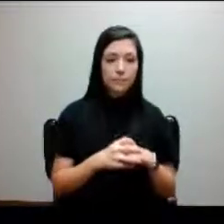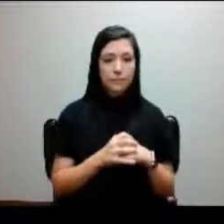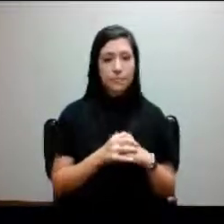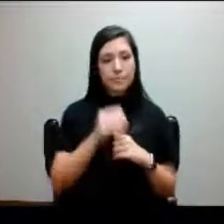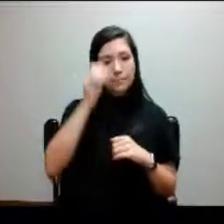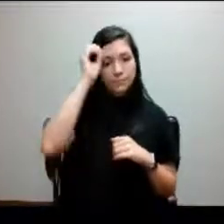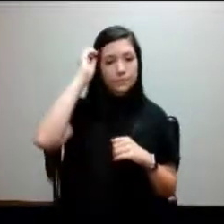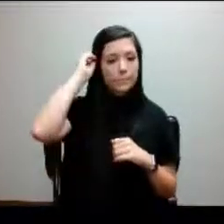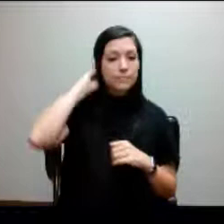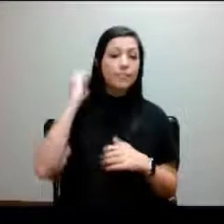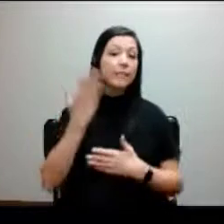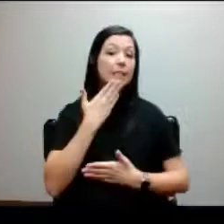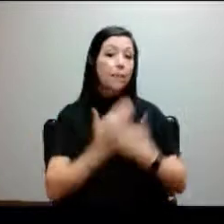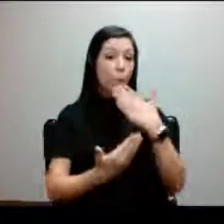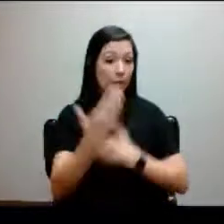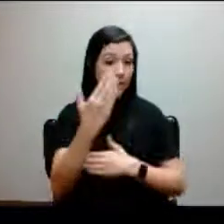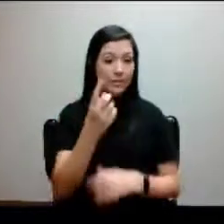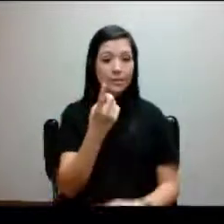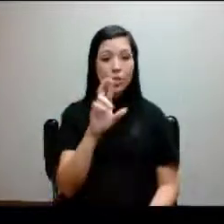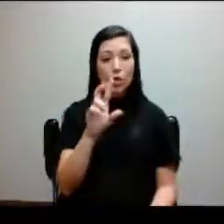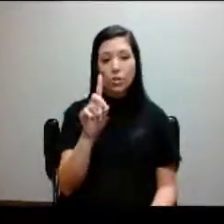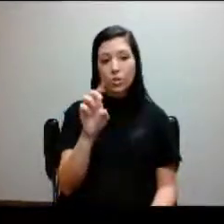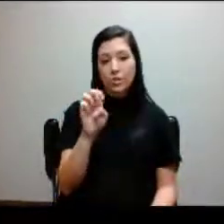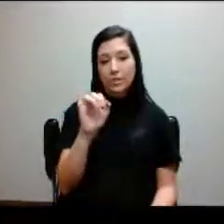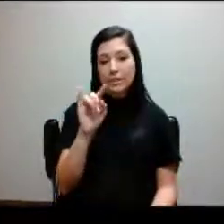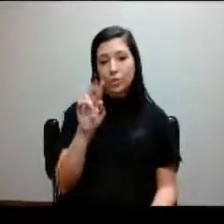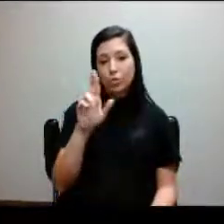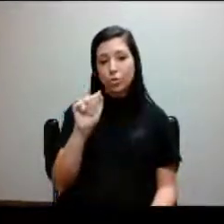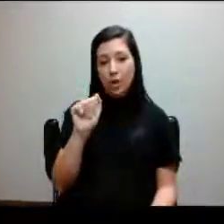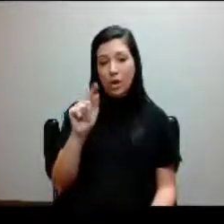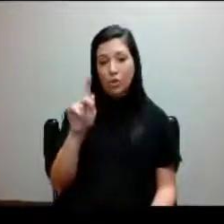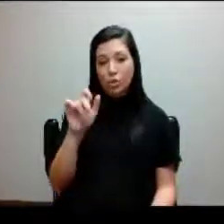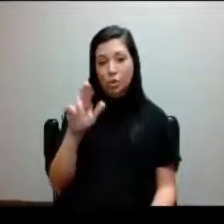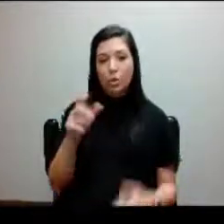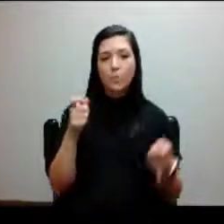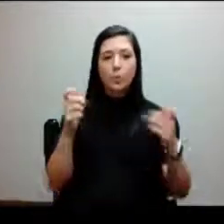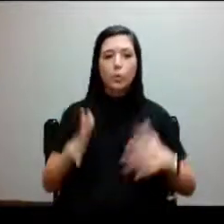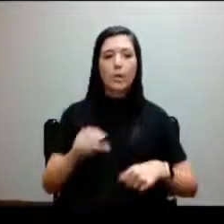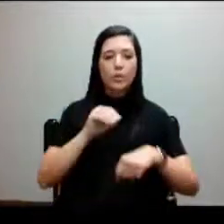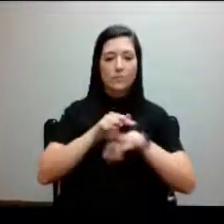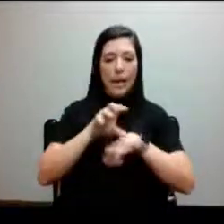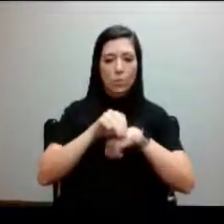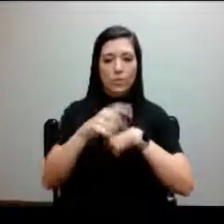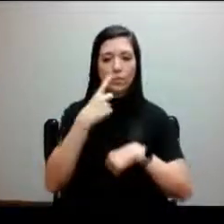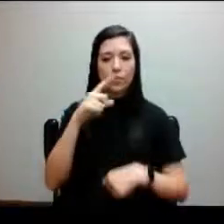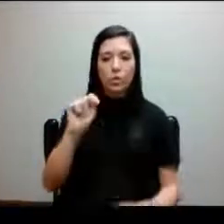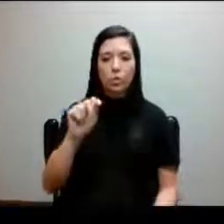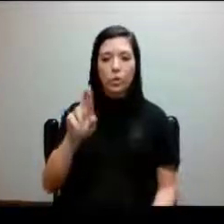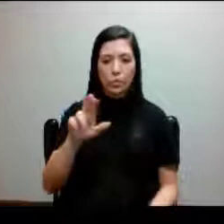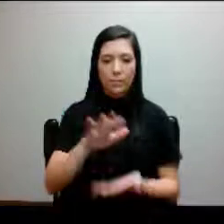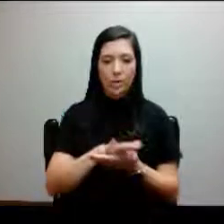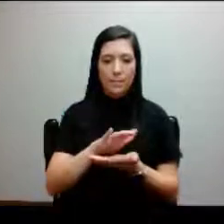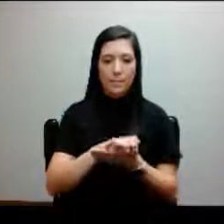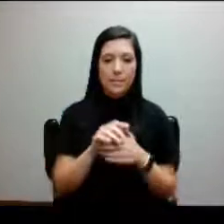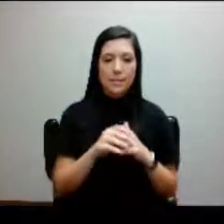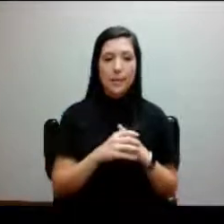Good morning. This is Dr. Deidre Turner and I'm the director of counseling for the Trinity River campus.